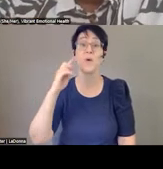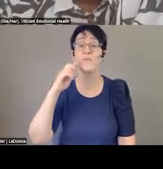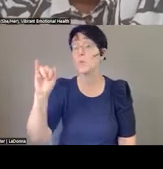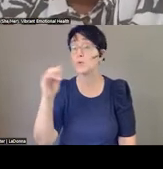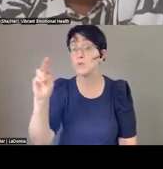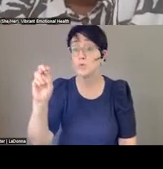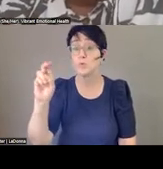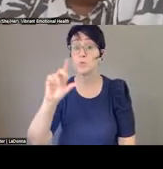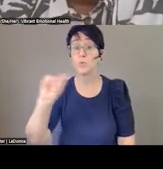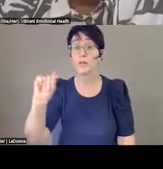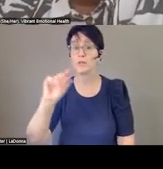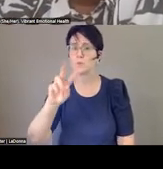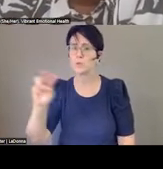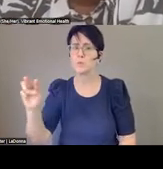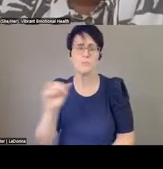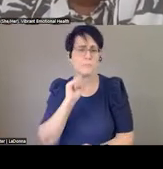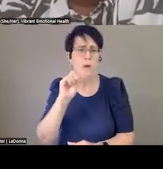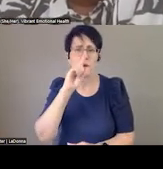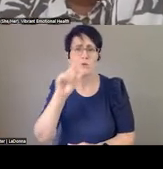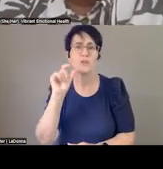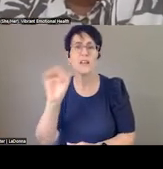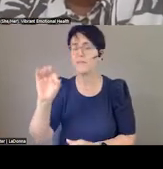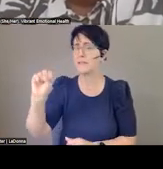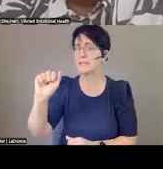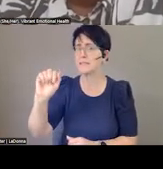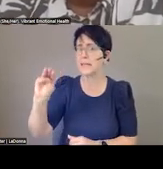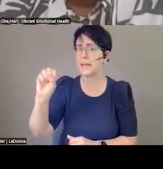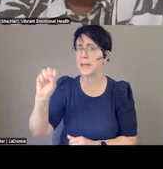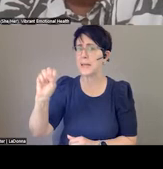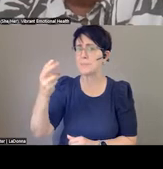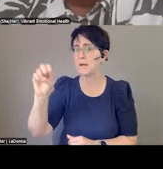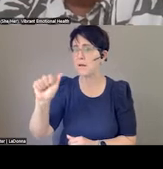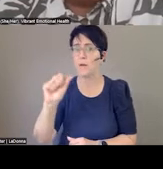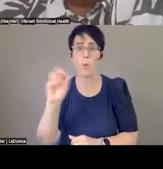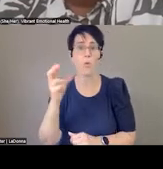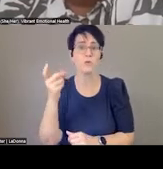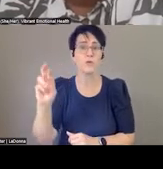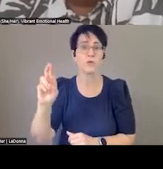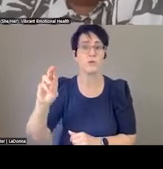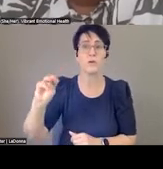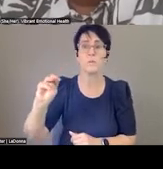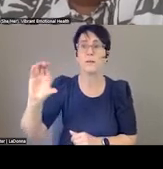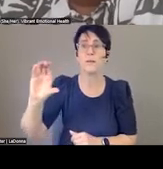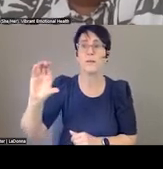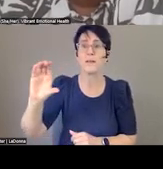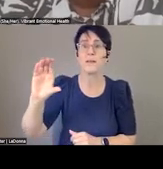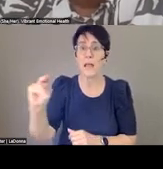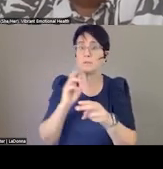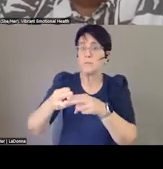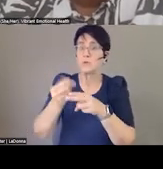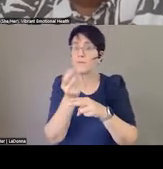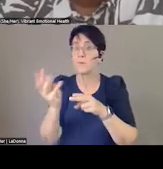Dr. McCann or anyone from SAMHSA wants to come on camera and off mute to say a couple of words.